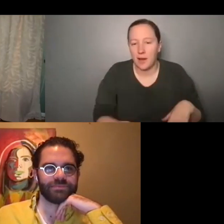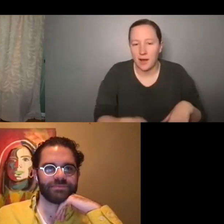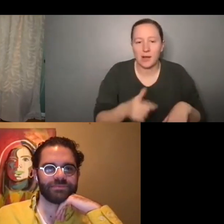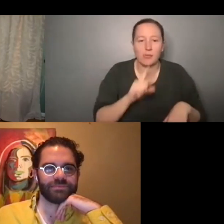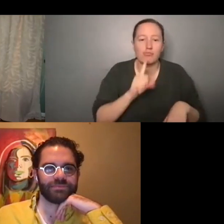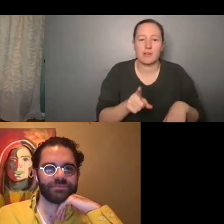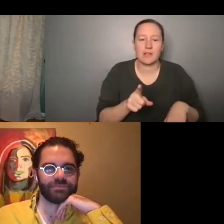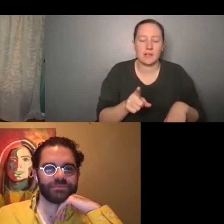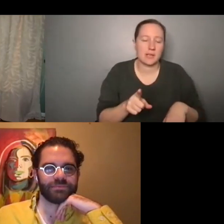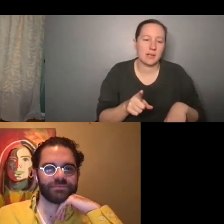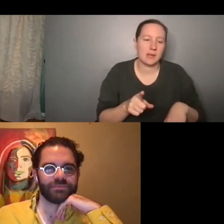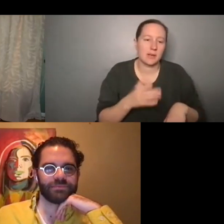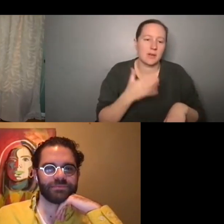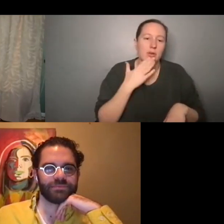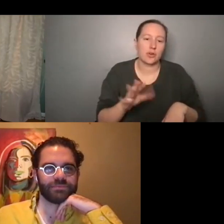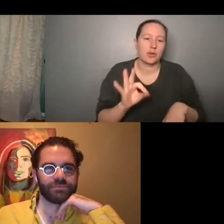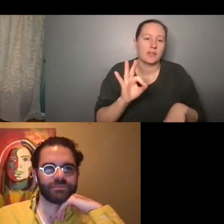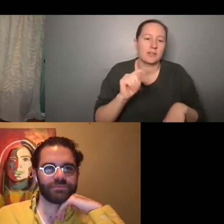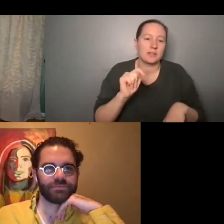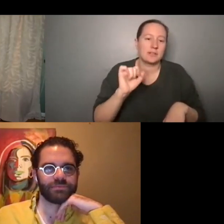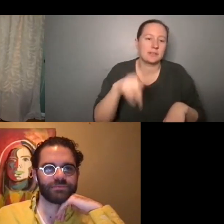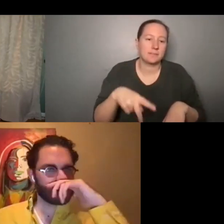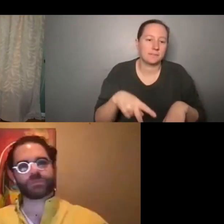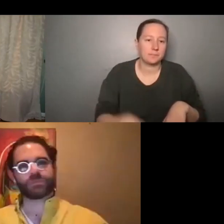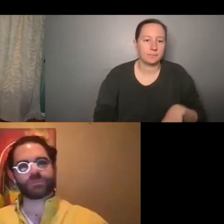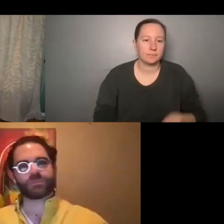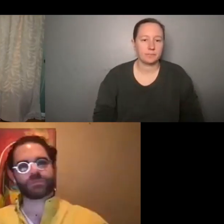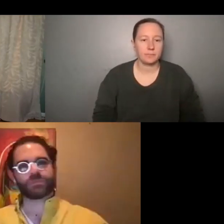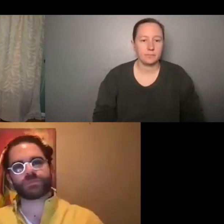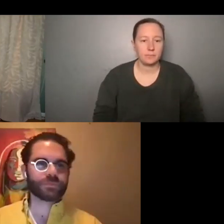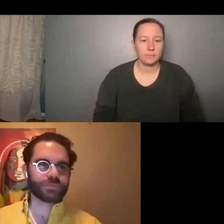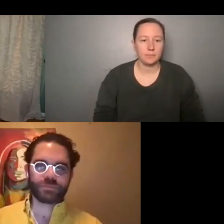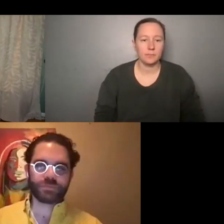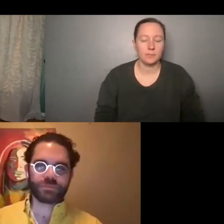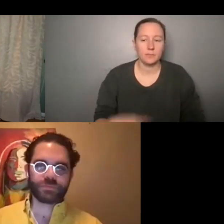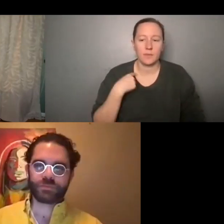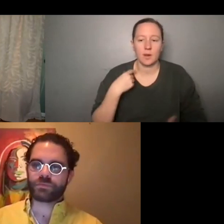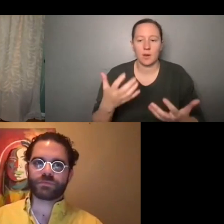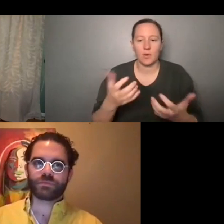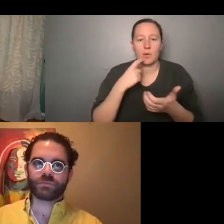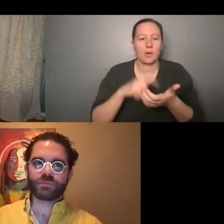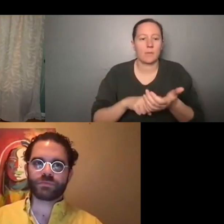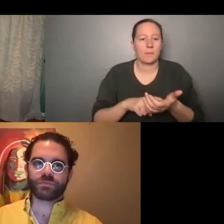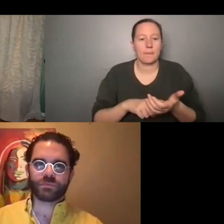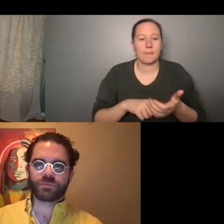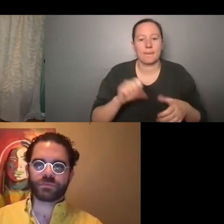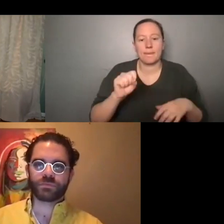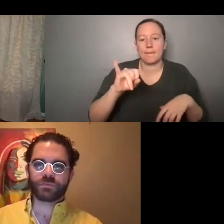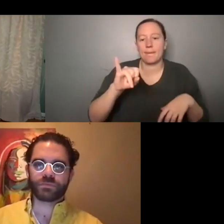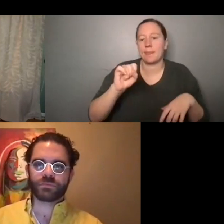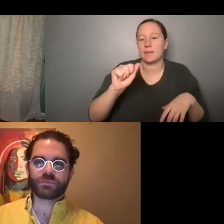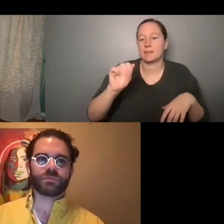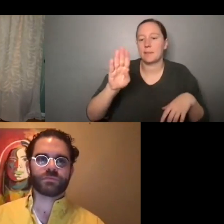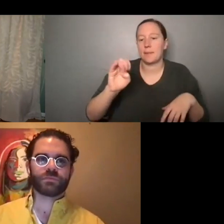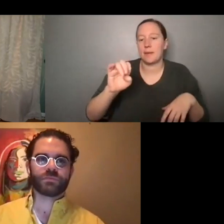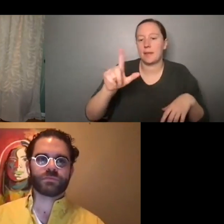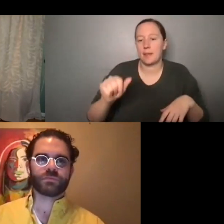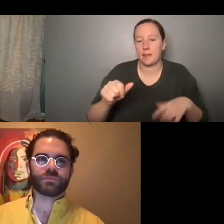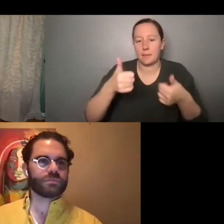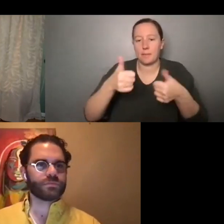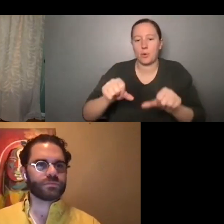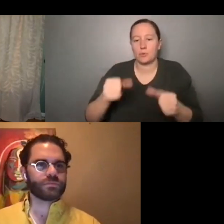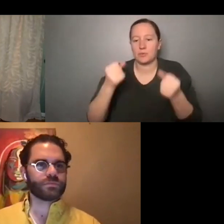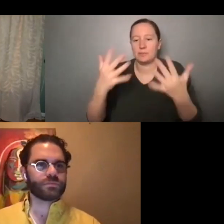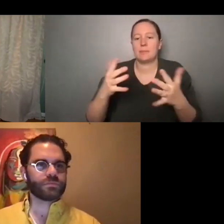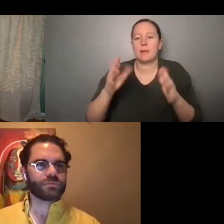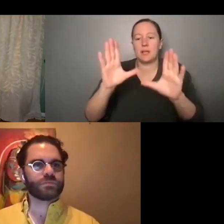great, uh, great tip there. Um, and I also want to call out that, um, Isabella has posted, um, a lot of great links